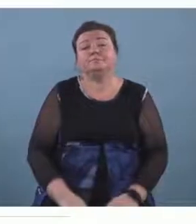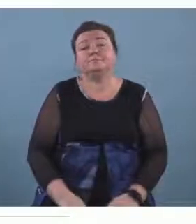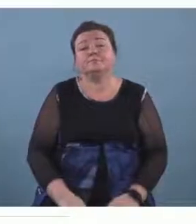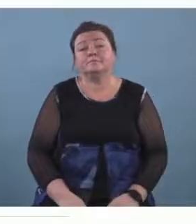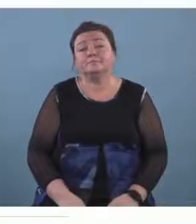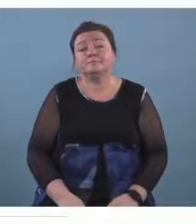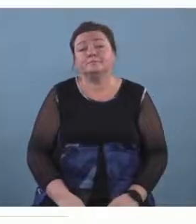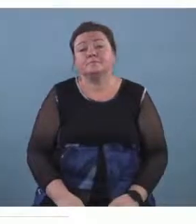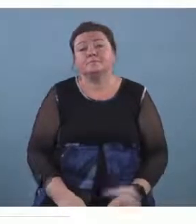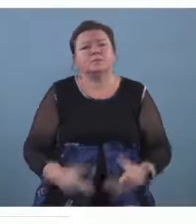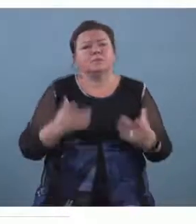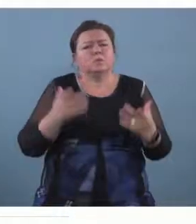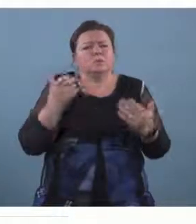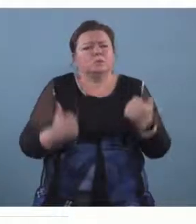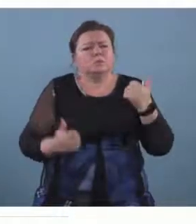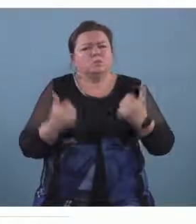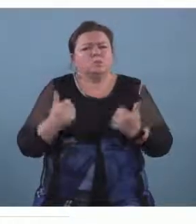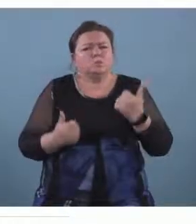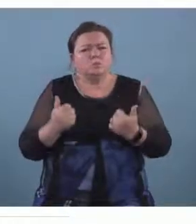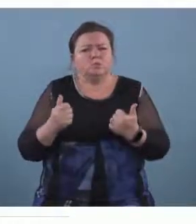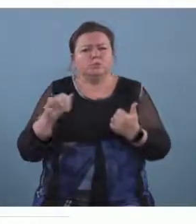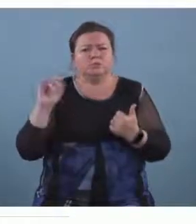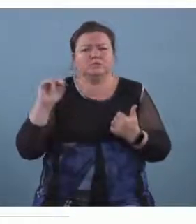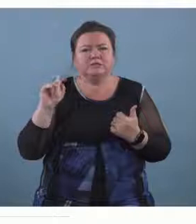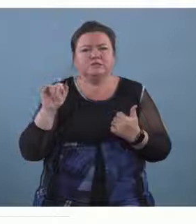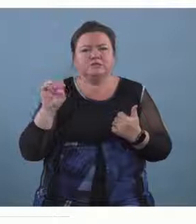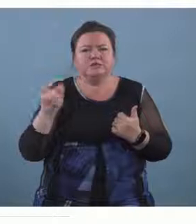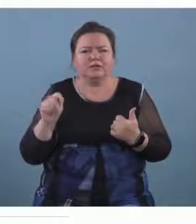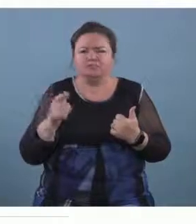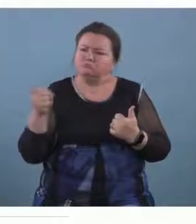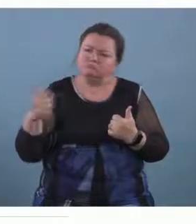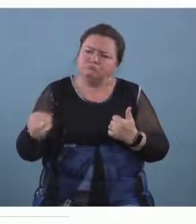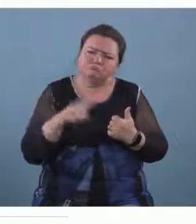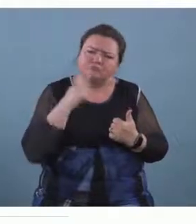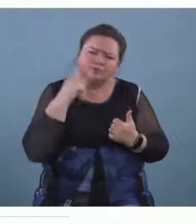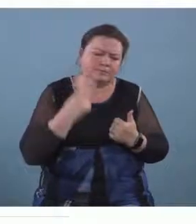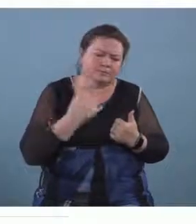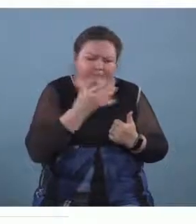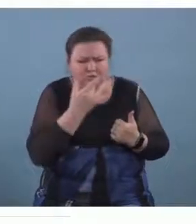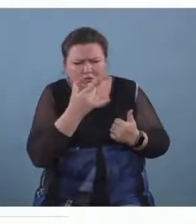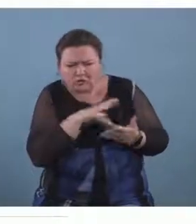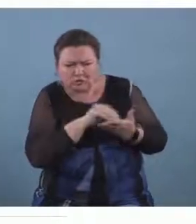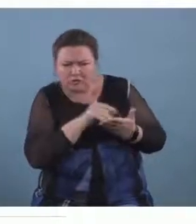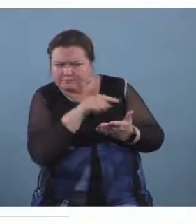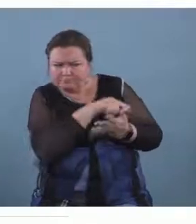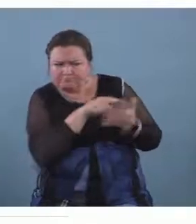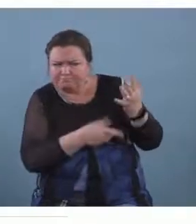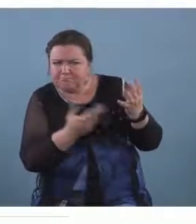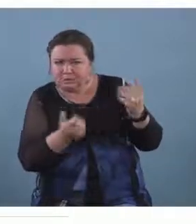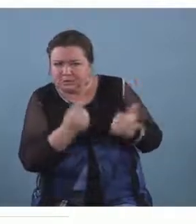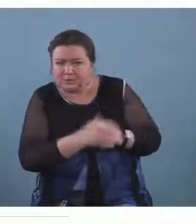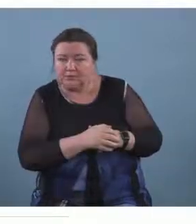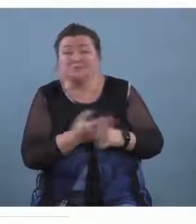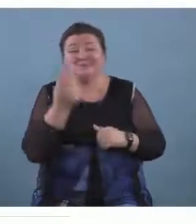what which what instrument would you be most interested in learning um so you can